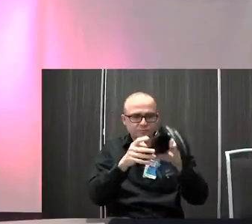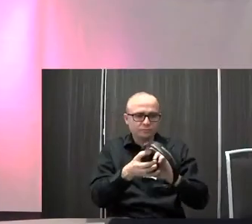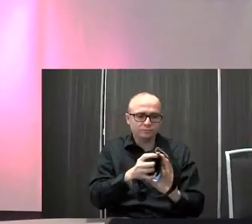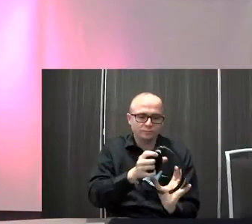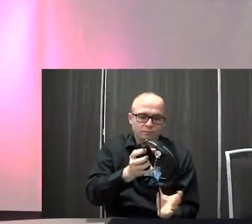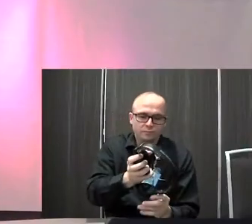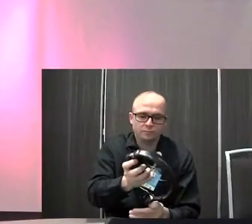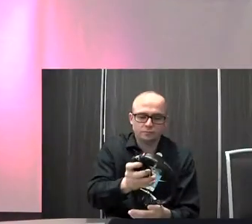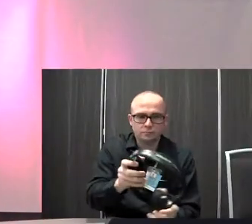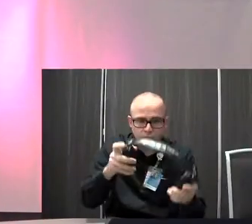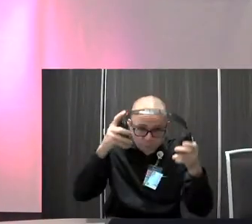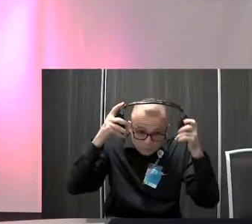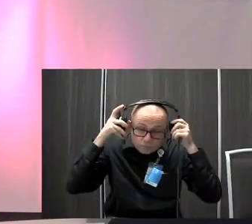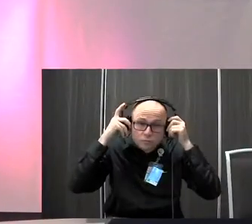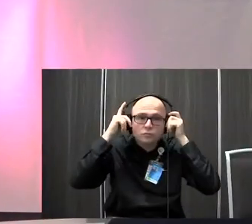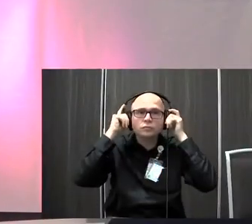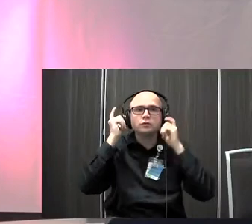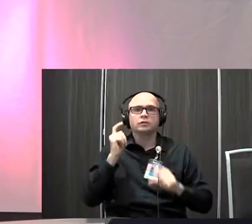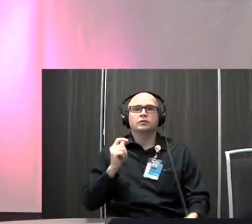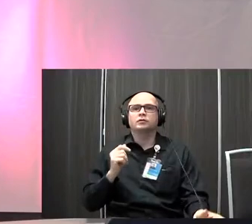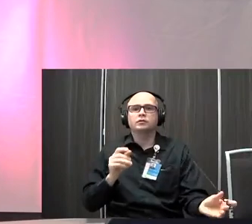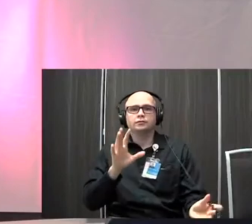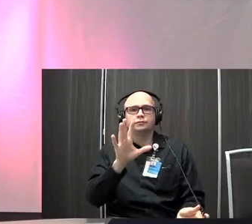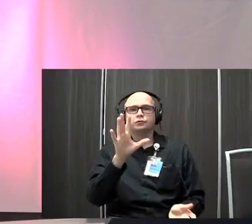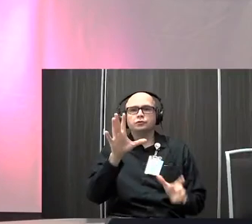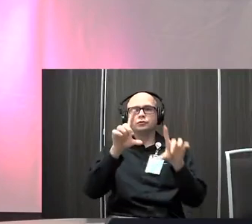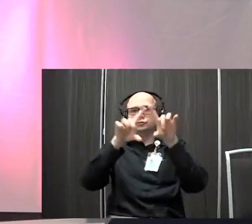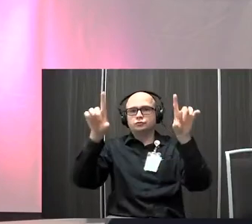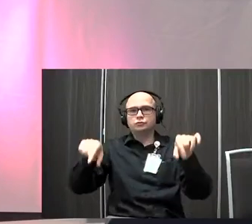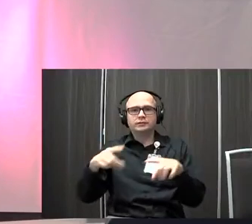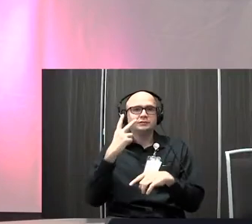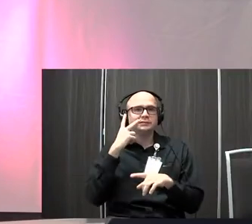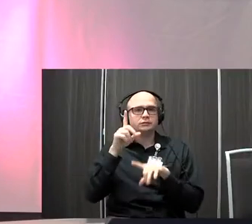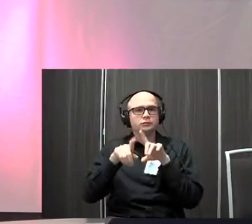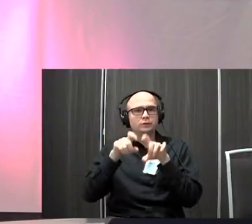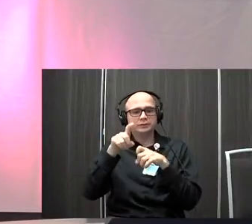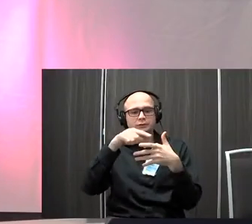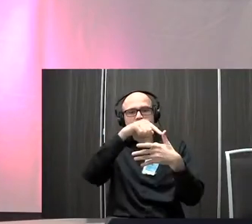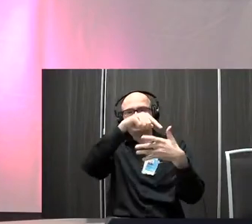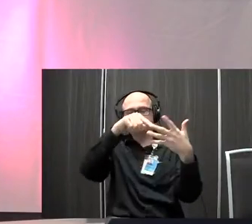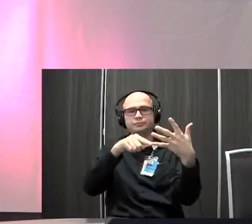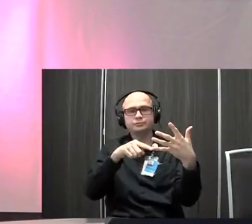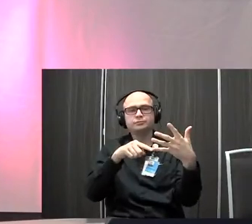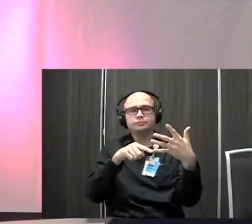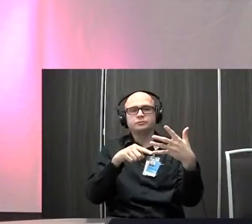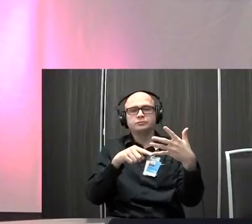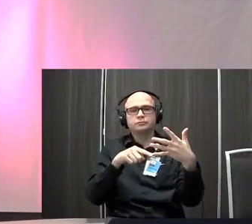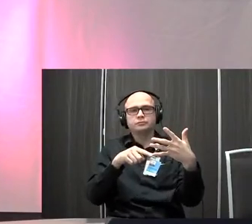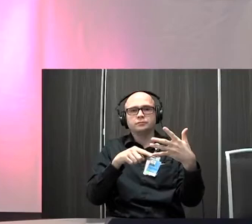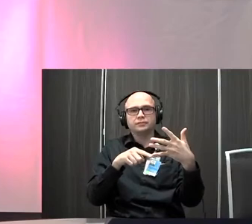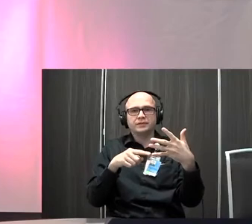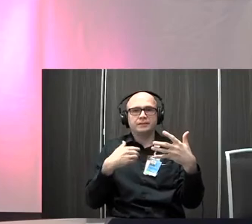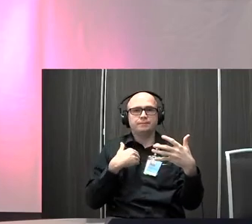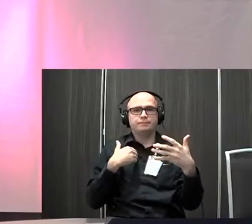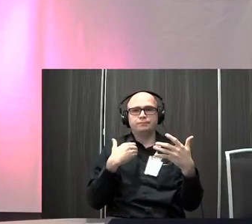So on your screens, you'll see a polling questions that popped up that Violette and Gretchen had posited